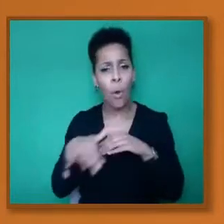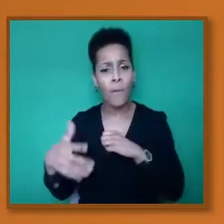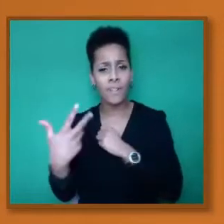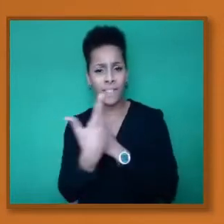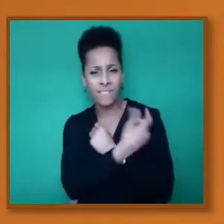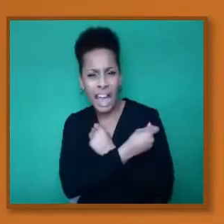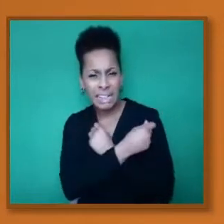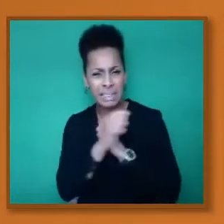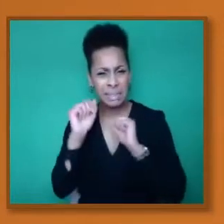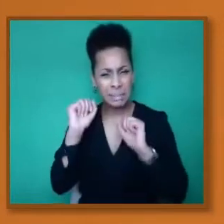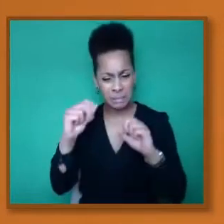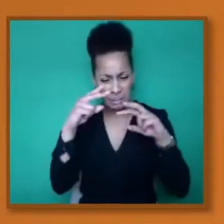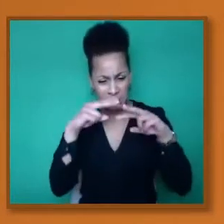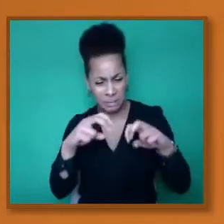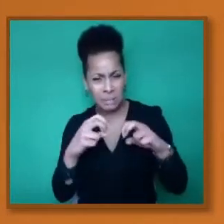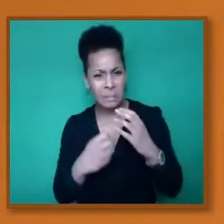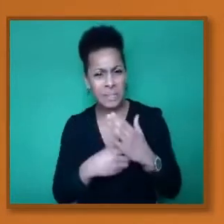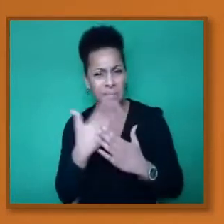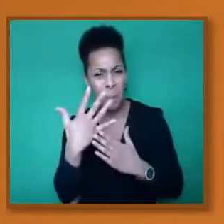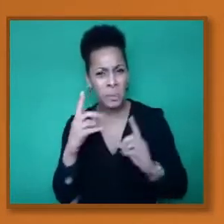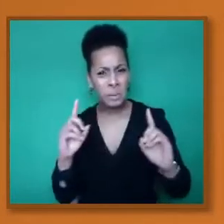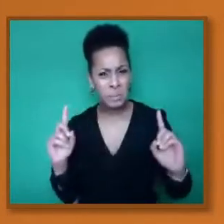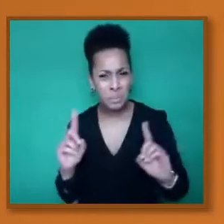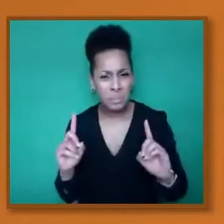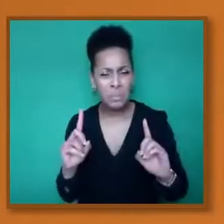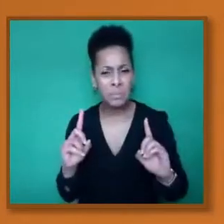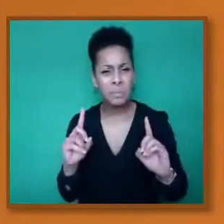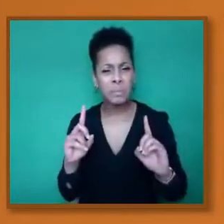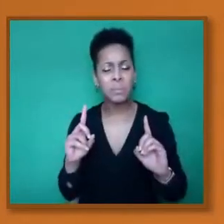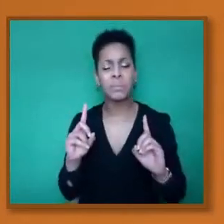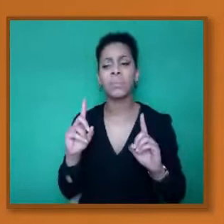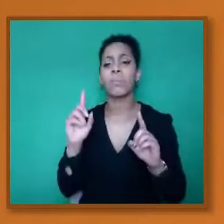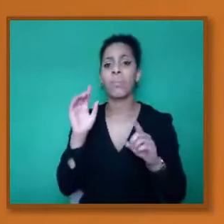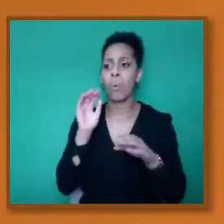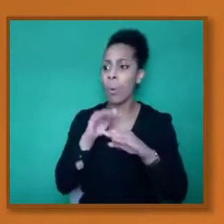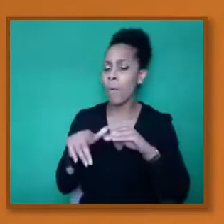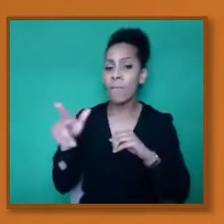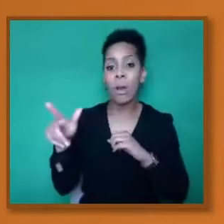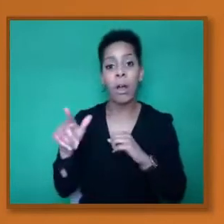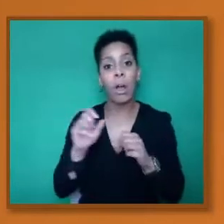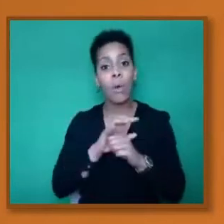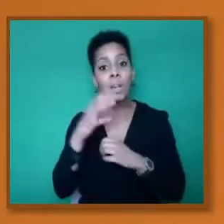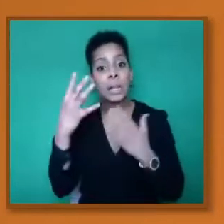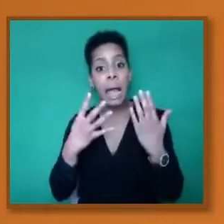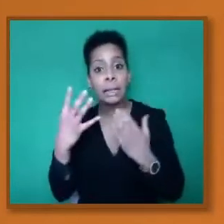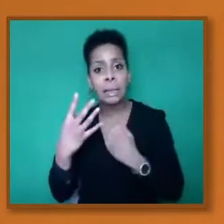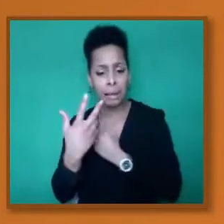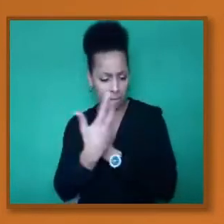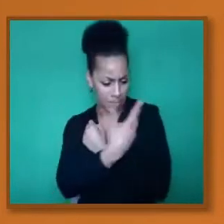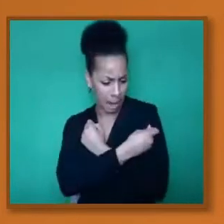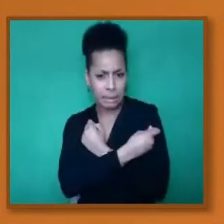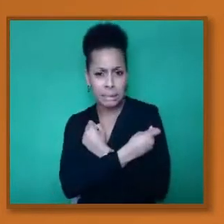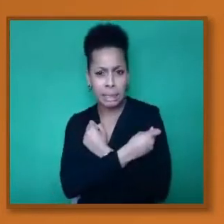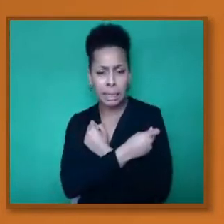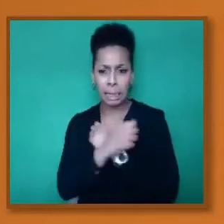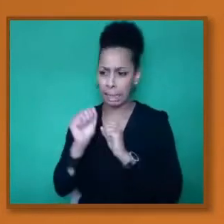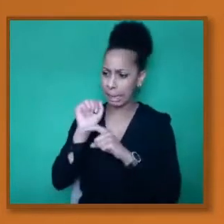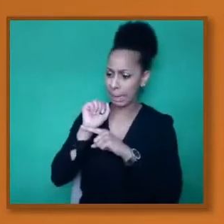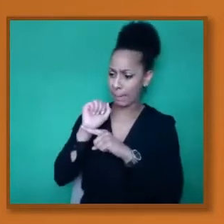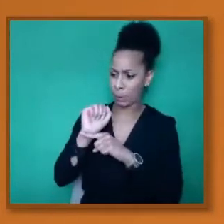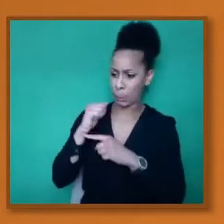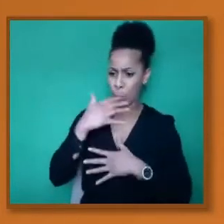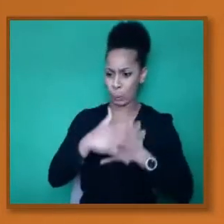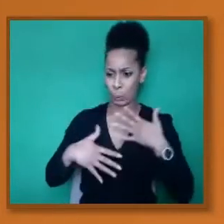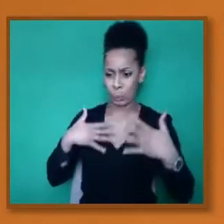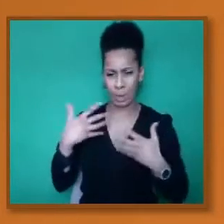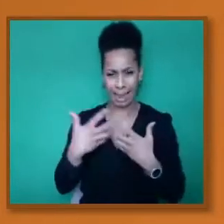and how the COVID-19 vaccine works with the immune system and how the vaccination